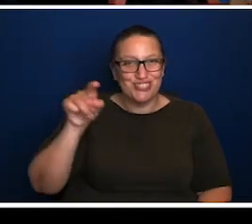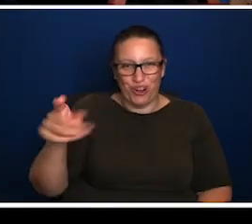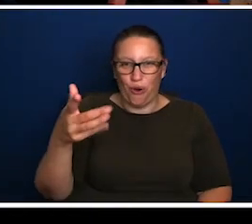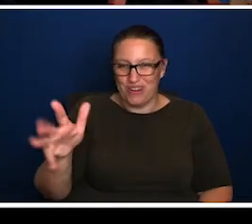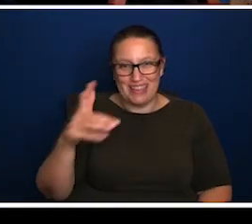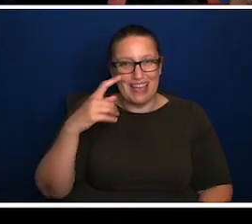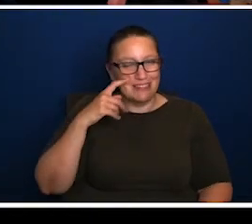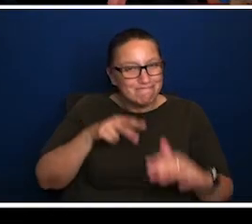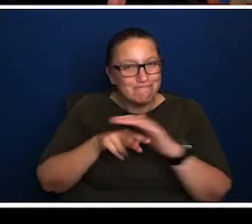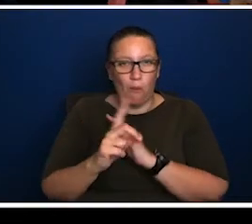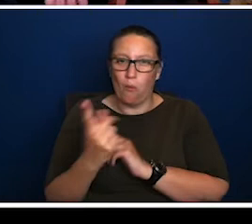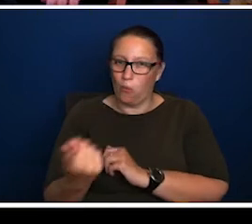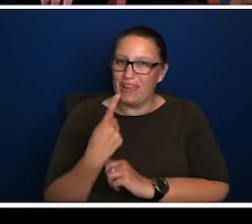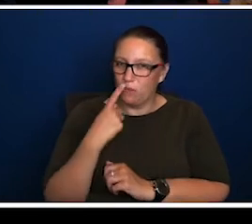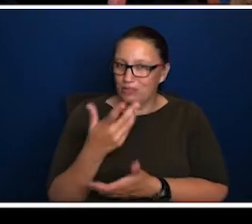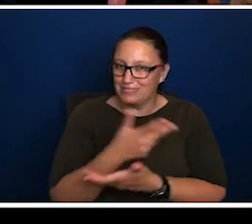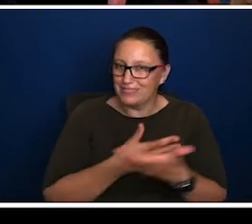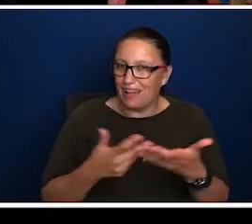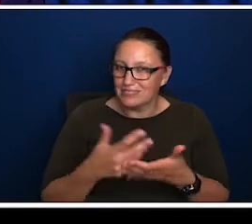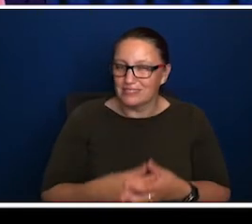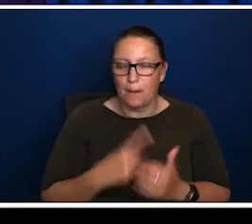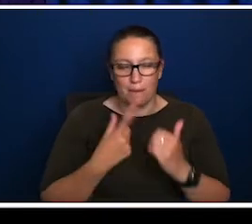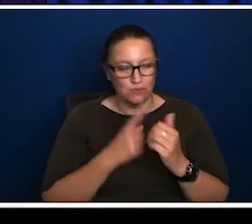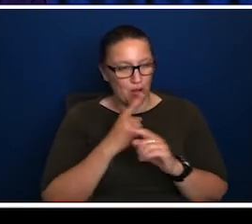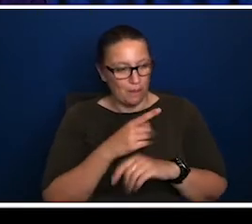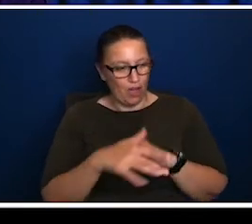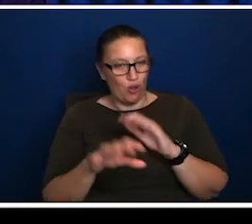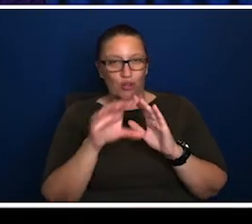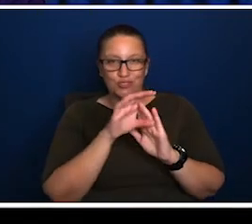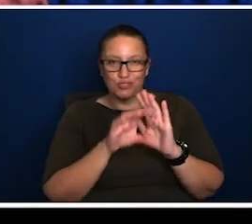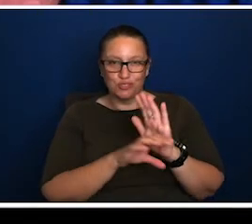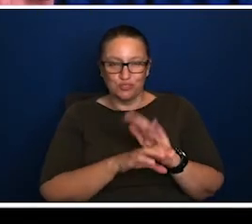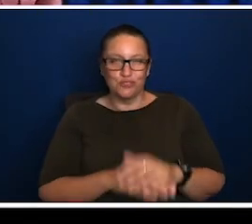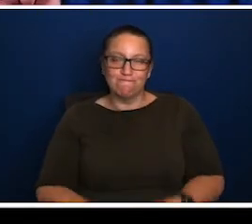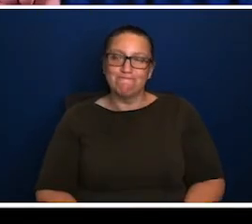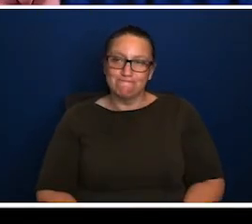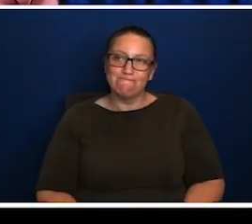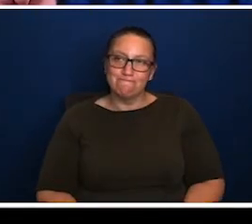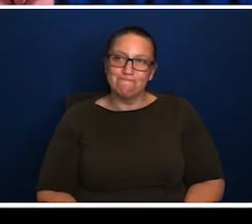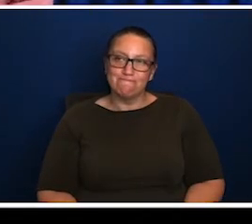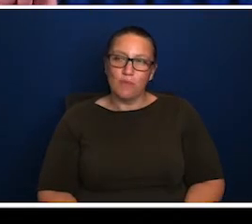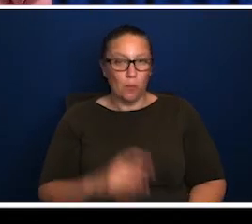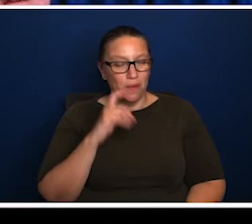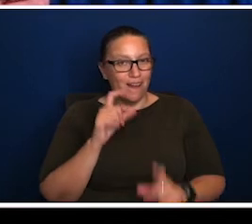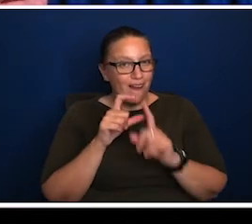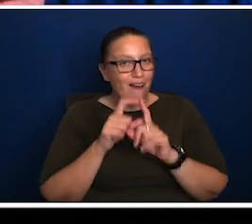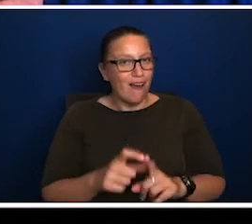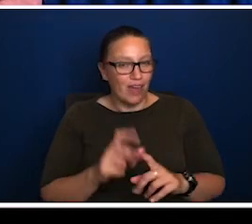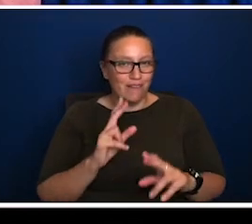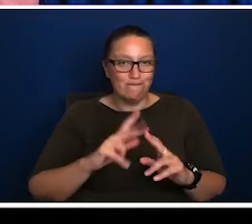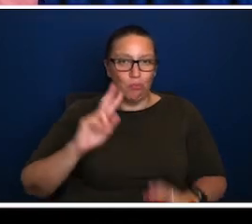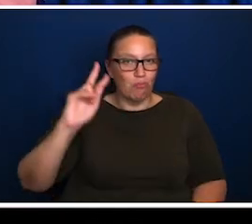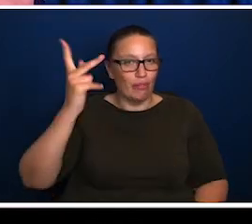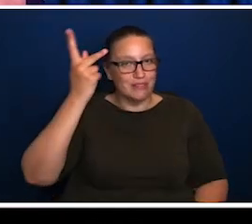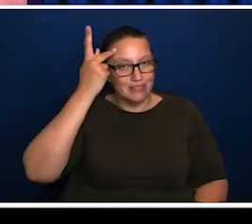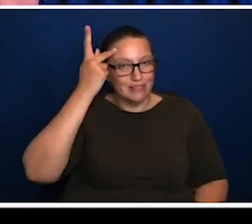It was a very interesting question. She's anticipated some of our discussion too. But on the constitutional framing, I think